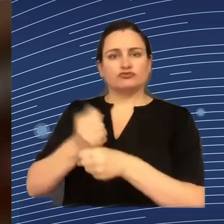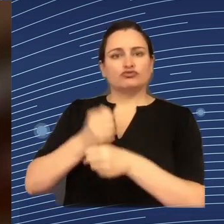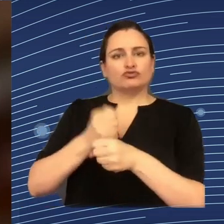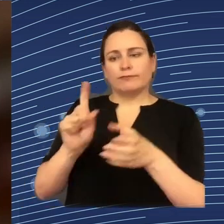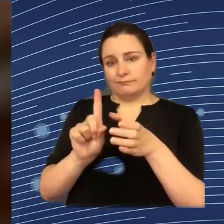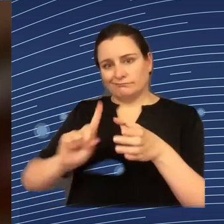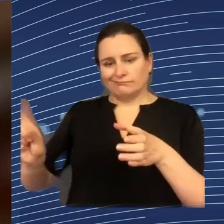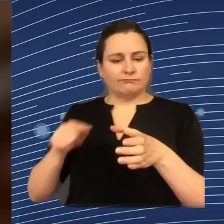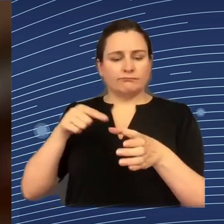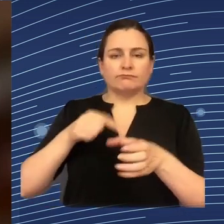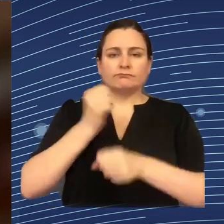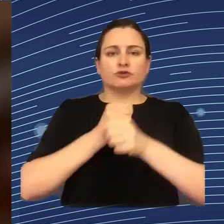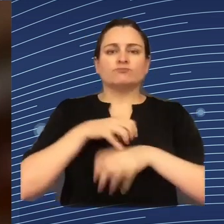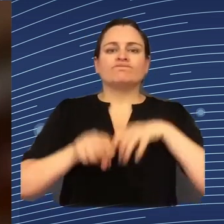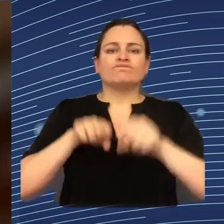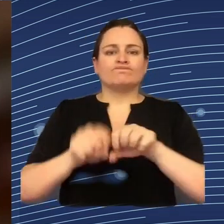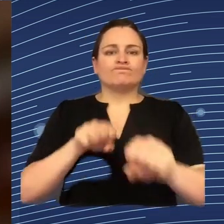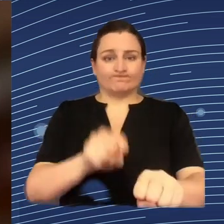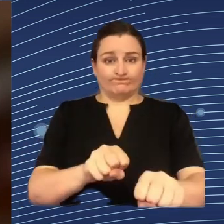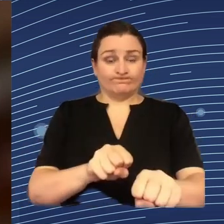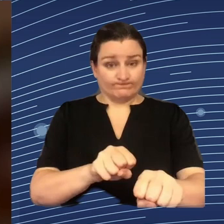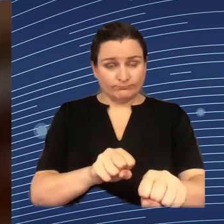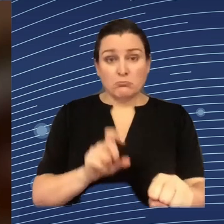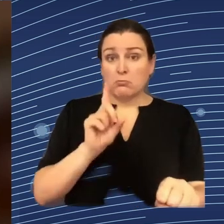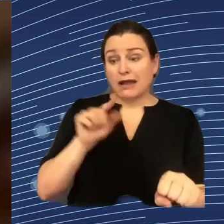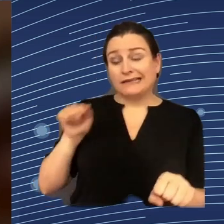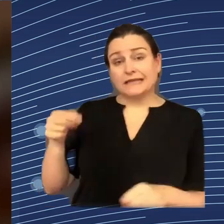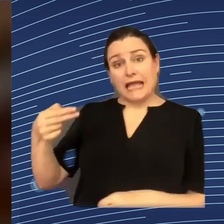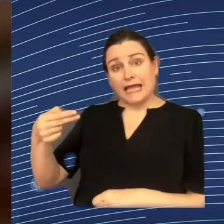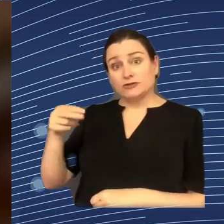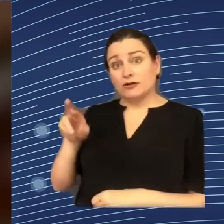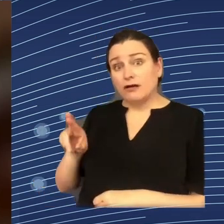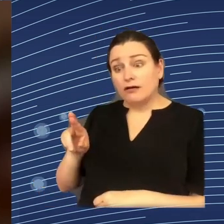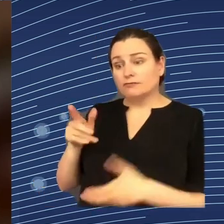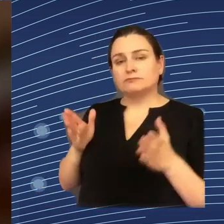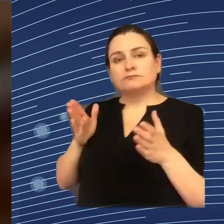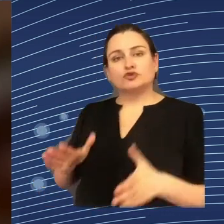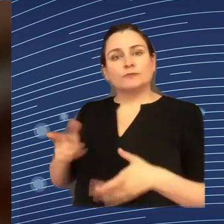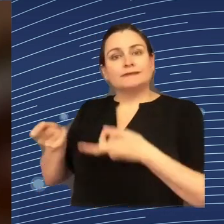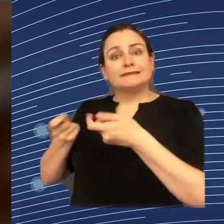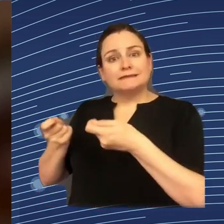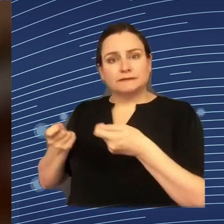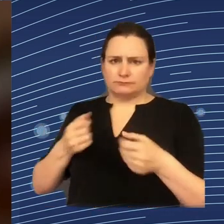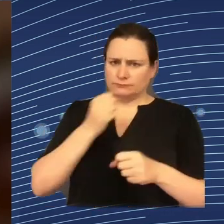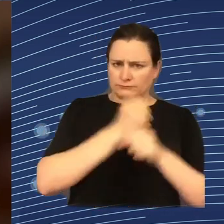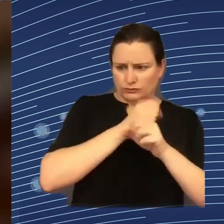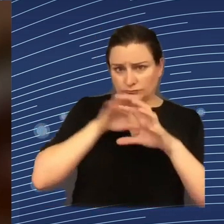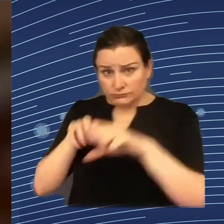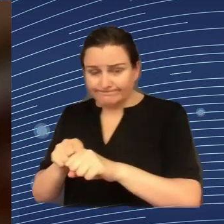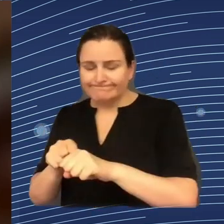HR related tasks. So it's really machine learning system targeting decisions about the workforce, about employees.